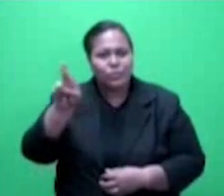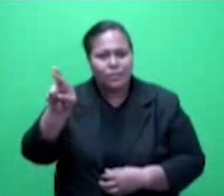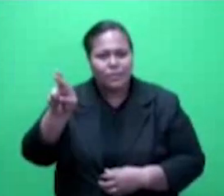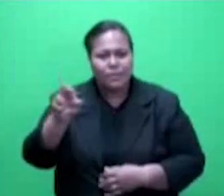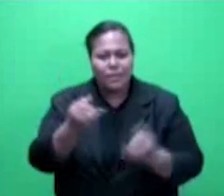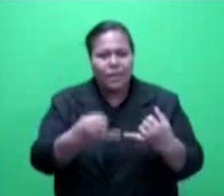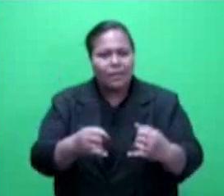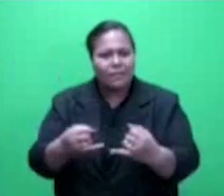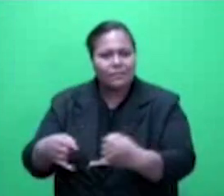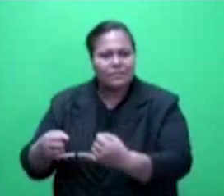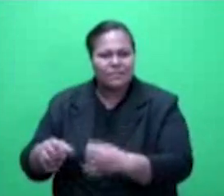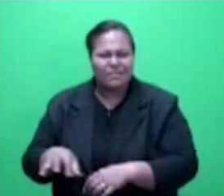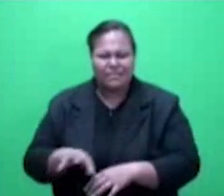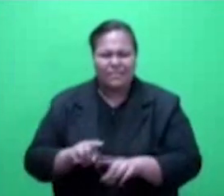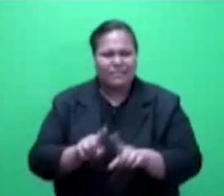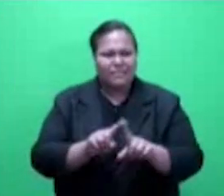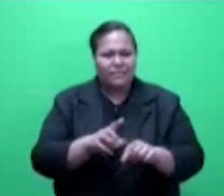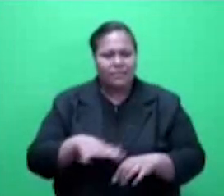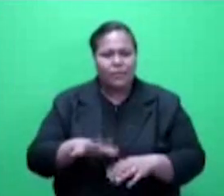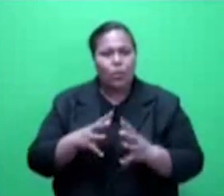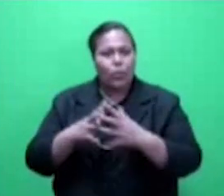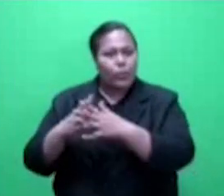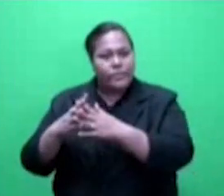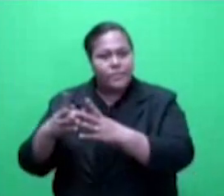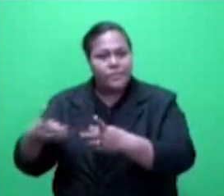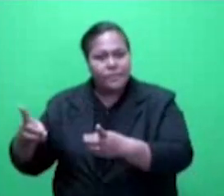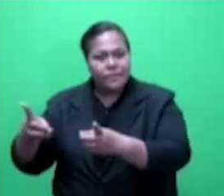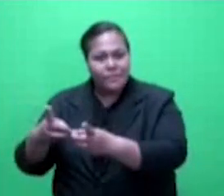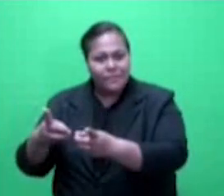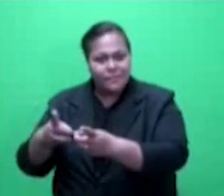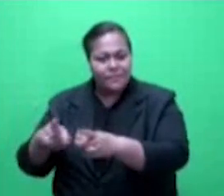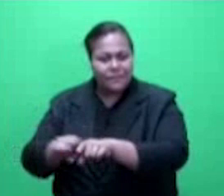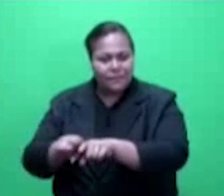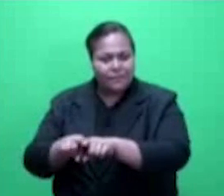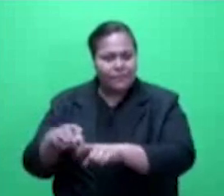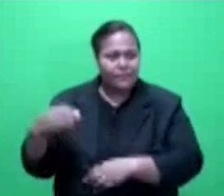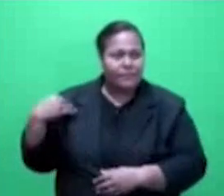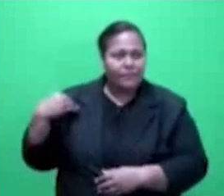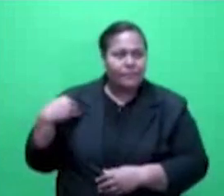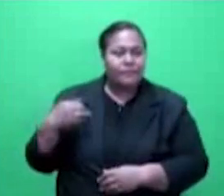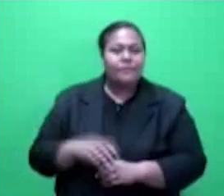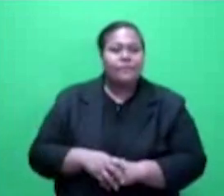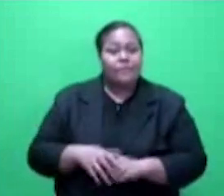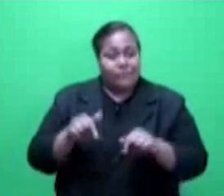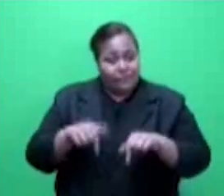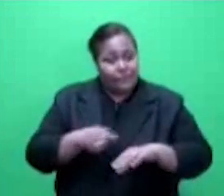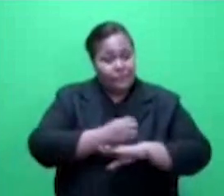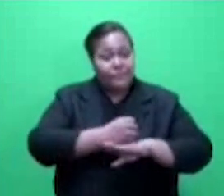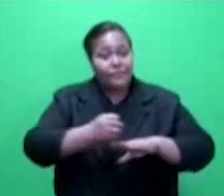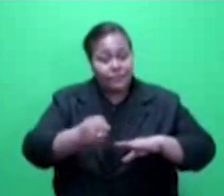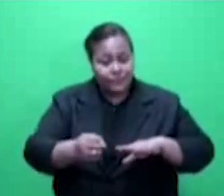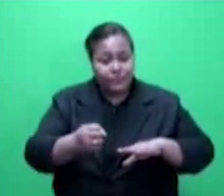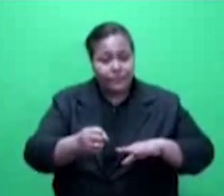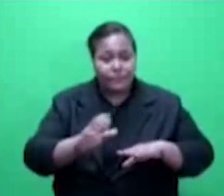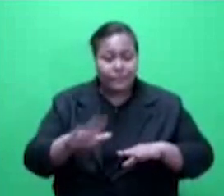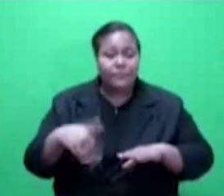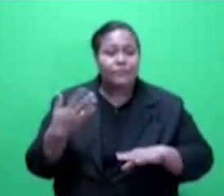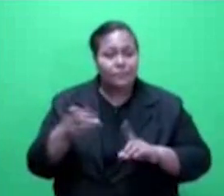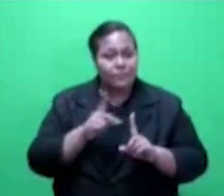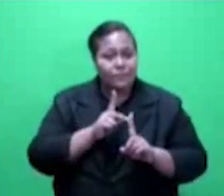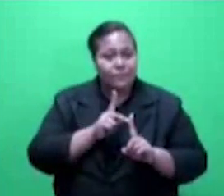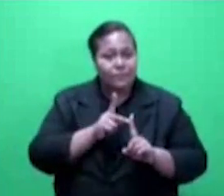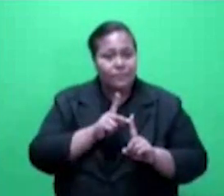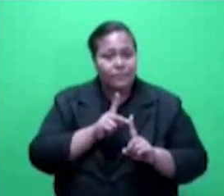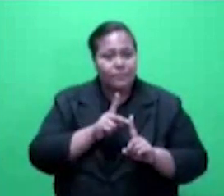central division. Mr. Speaker, unlike the opposition, this government has always prioritised the